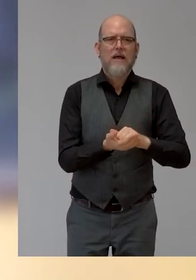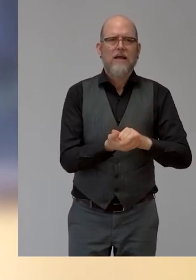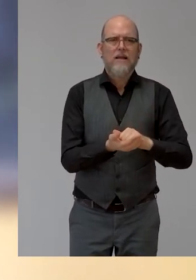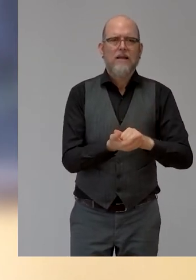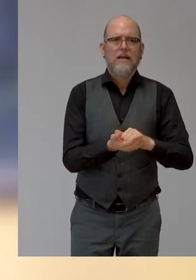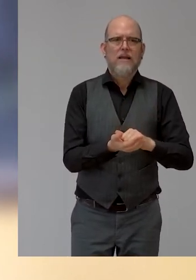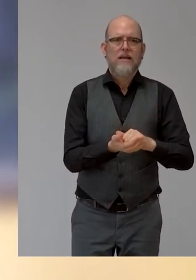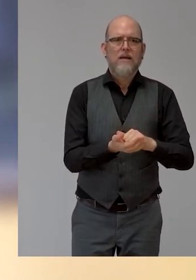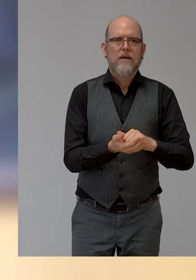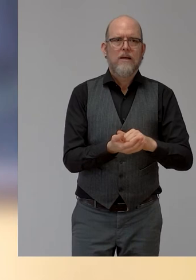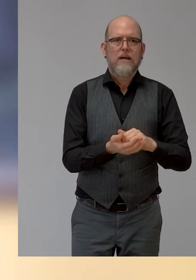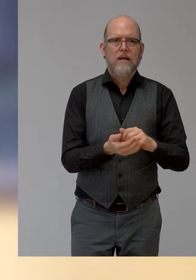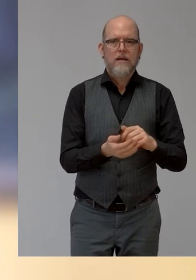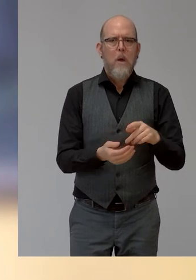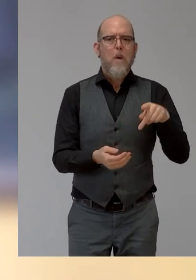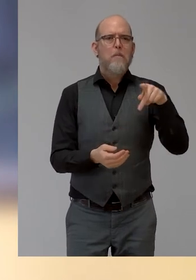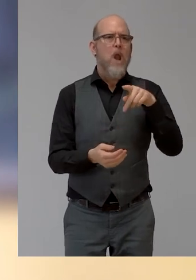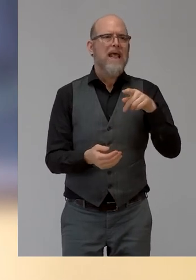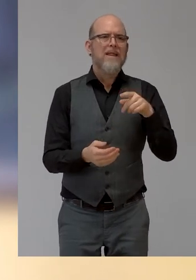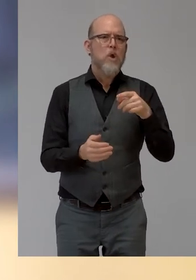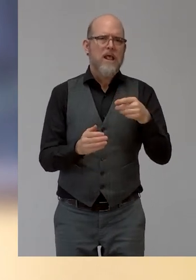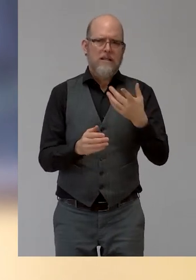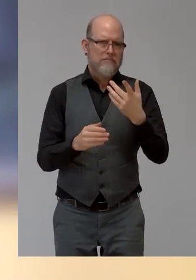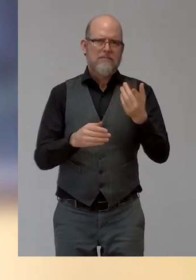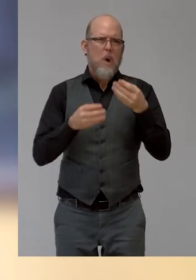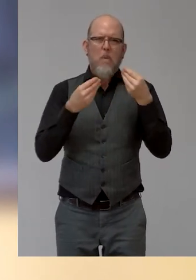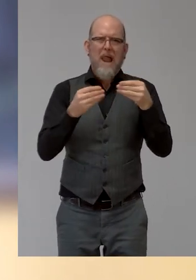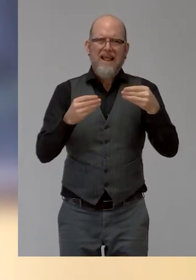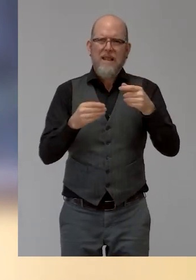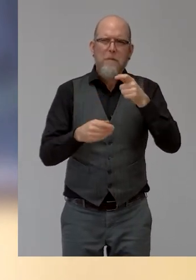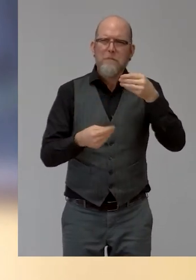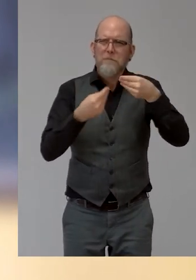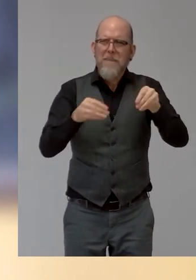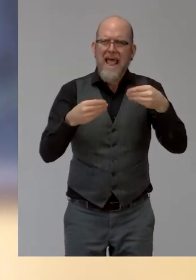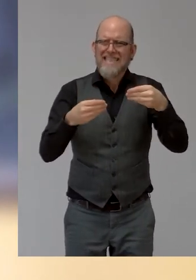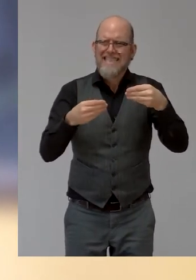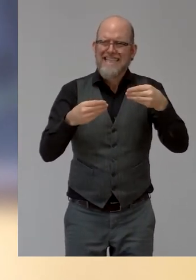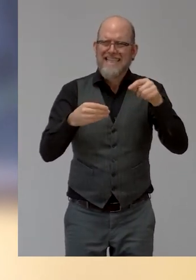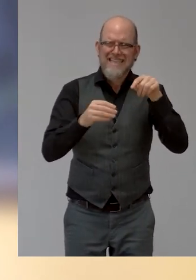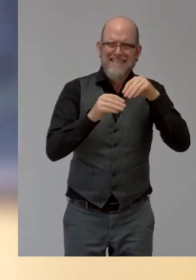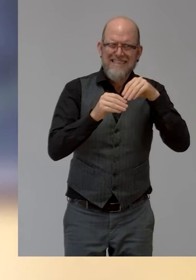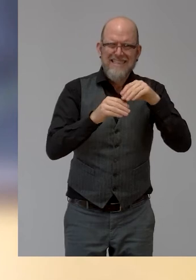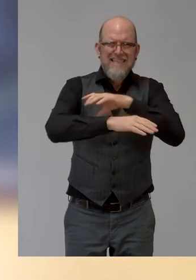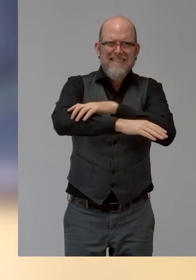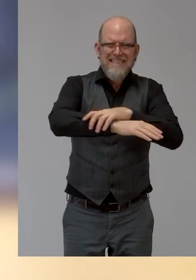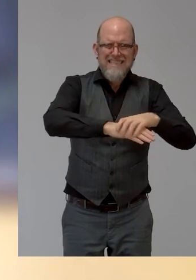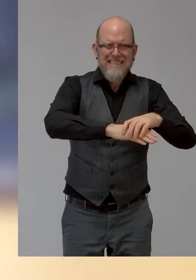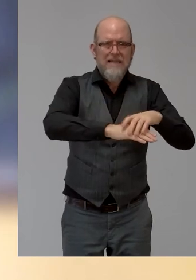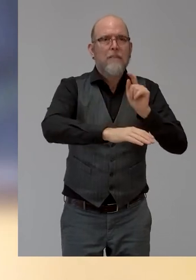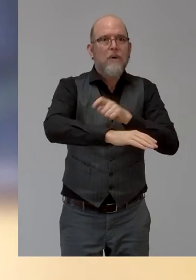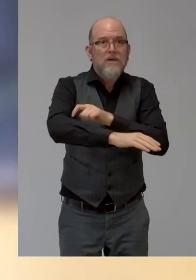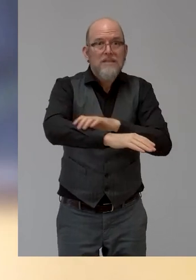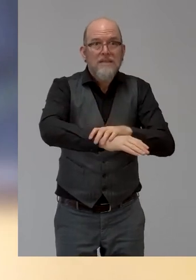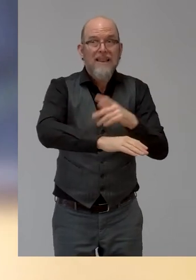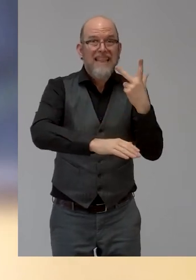using 3D printers. But what happened was that these sockets were not strong enough for load